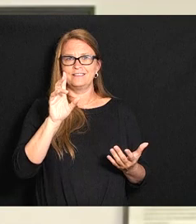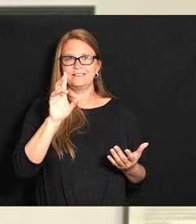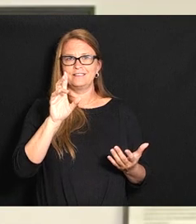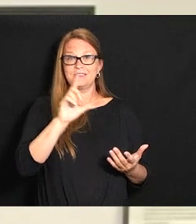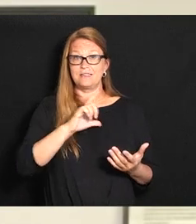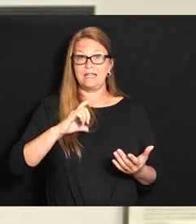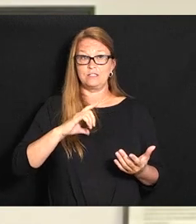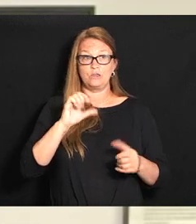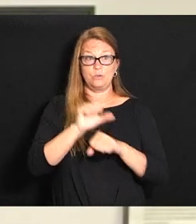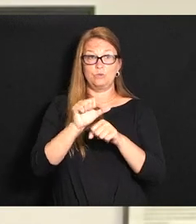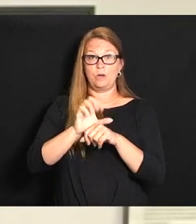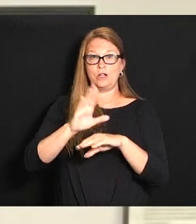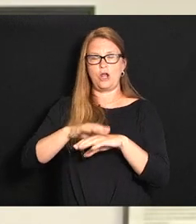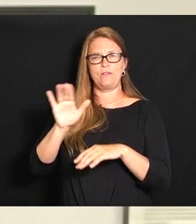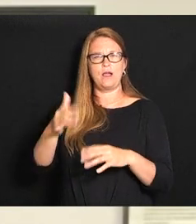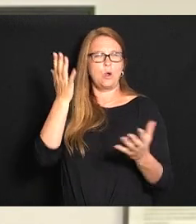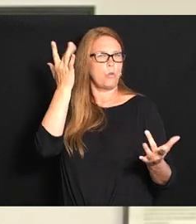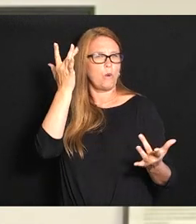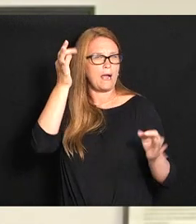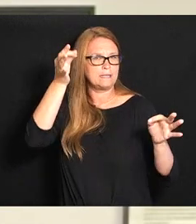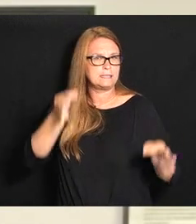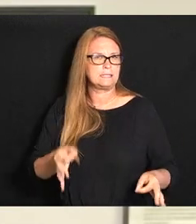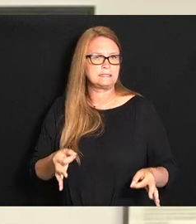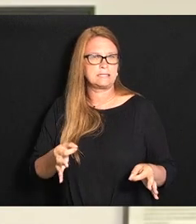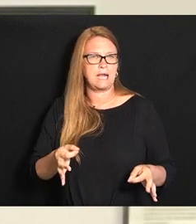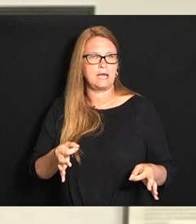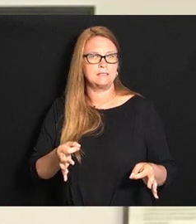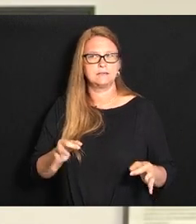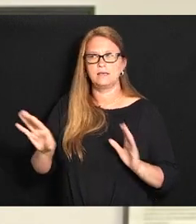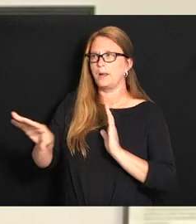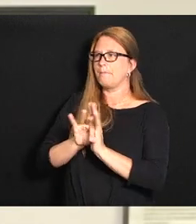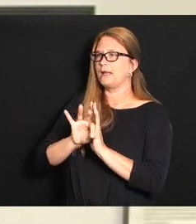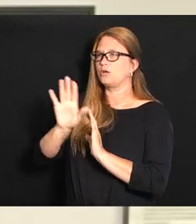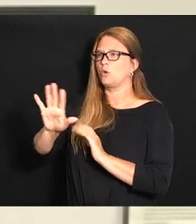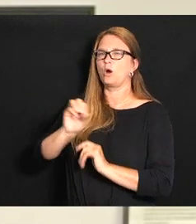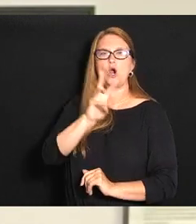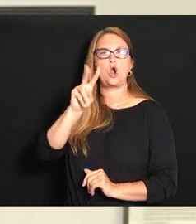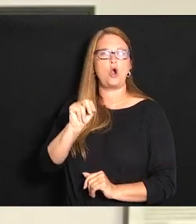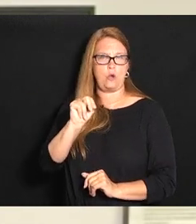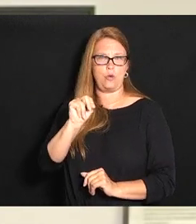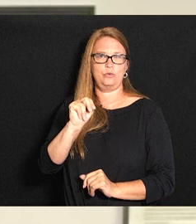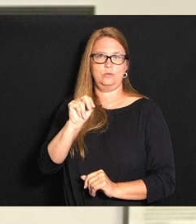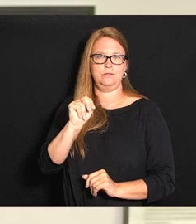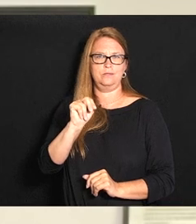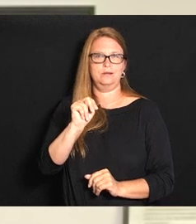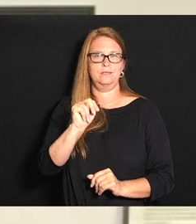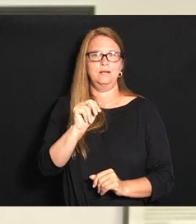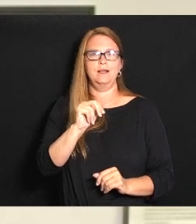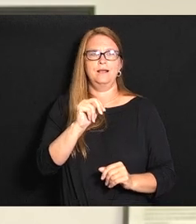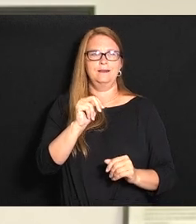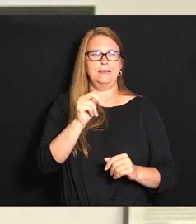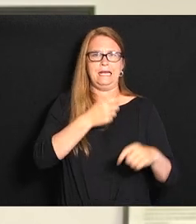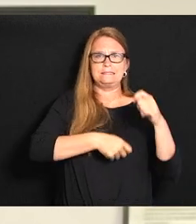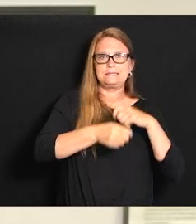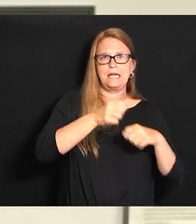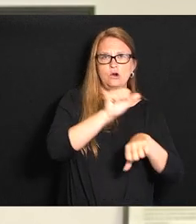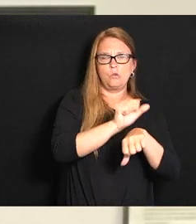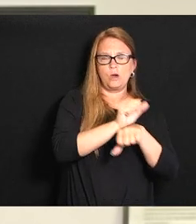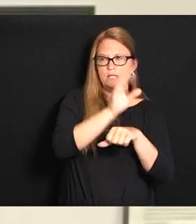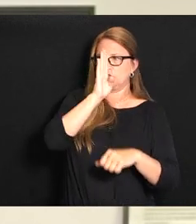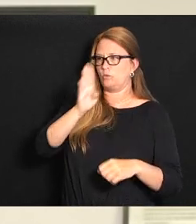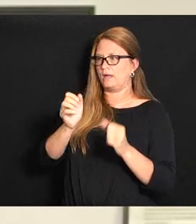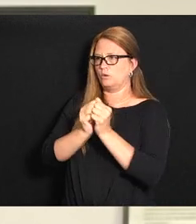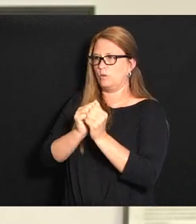was working on why did you decide to go your own route with this dashboard instead of working directly with the